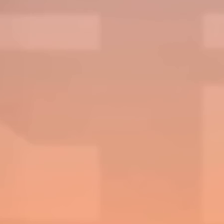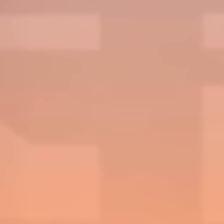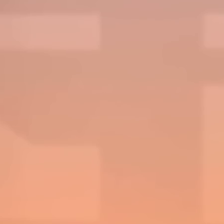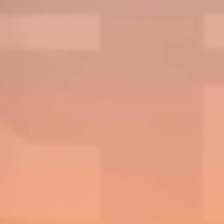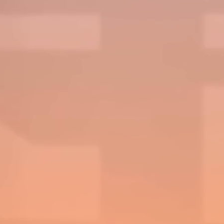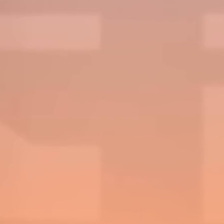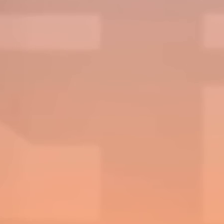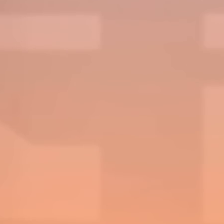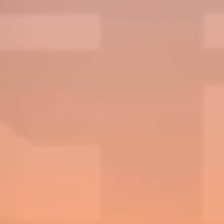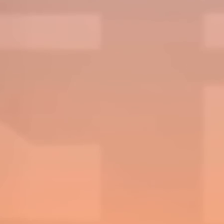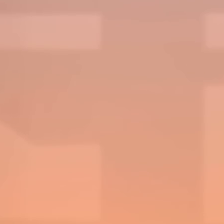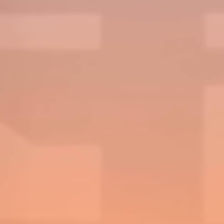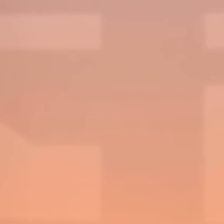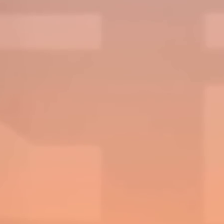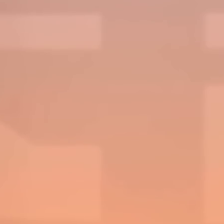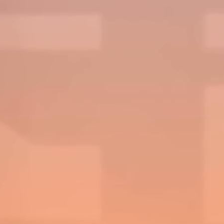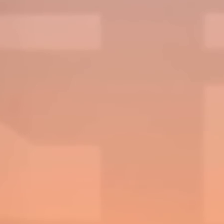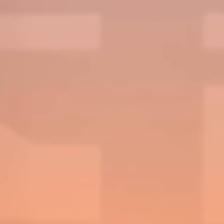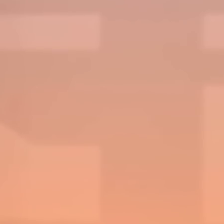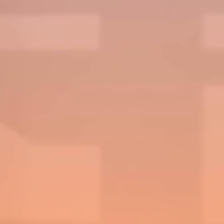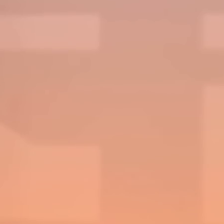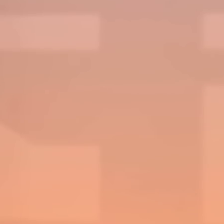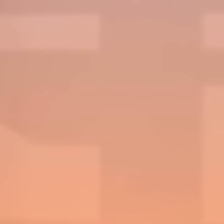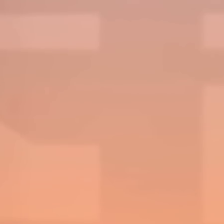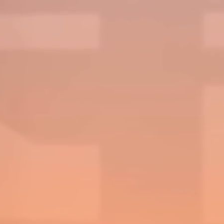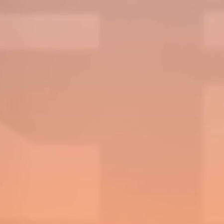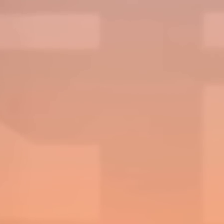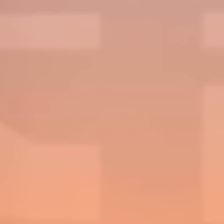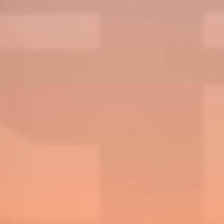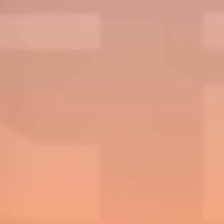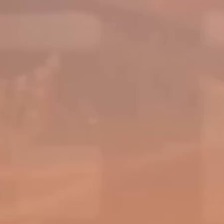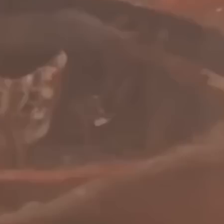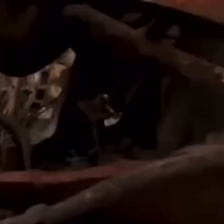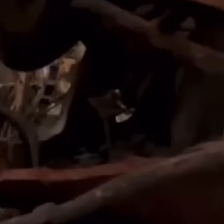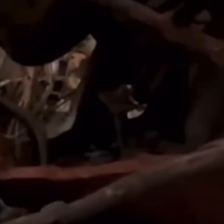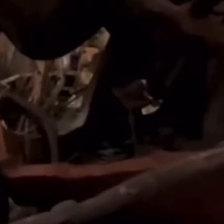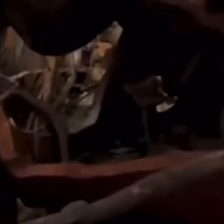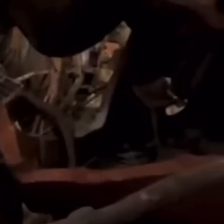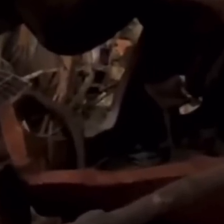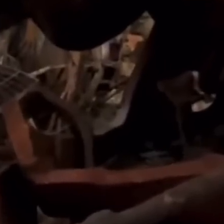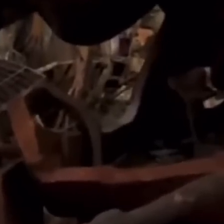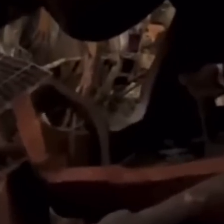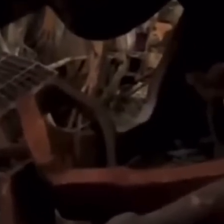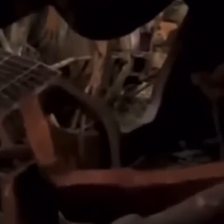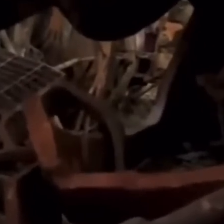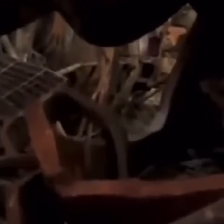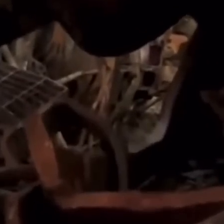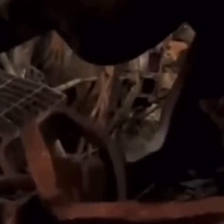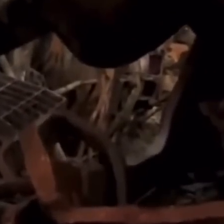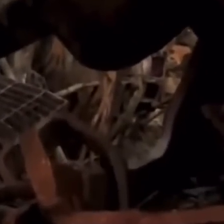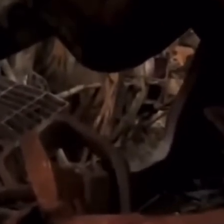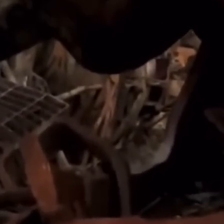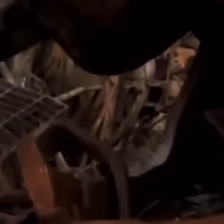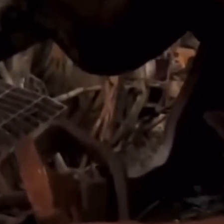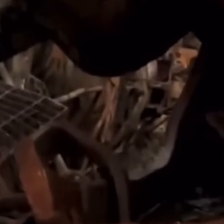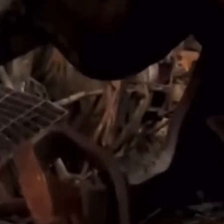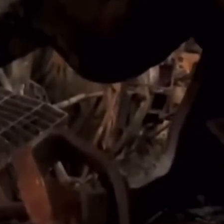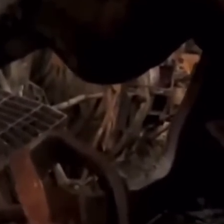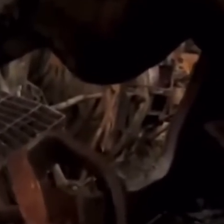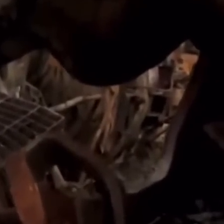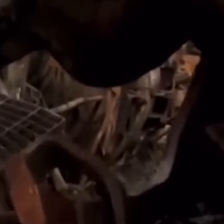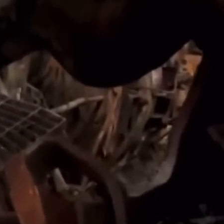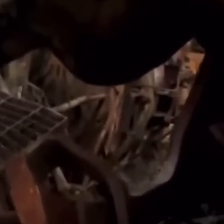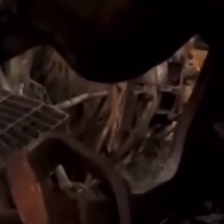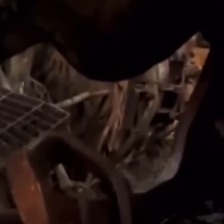today. I do think it's great that Pete Buttigieg, the Transportation Secretary, is there. Probably should have taken three weeks for him to be there. You know, he said, look, you know, some people